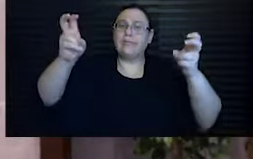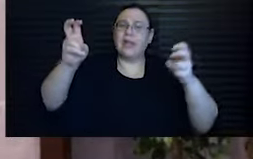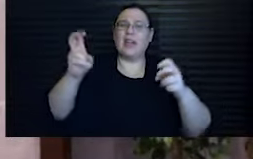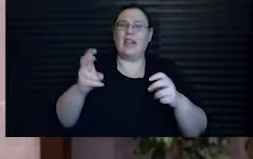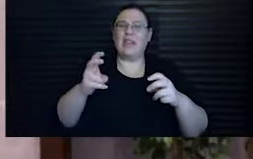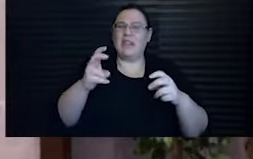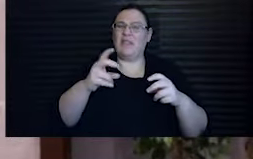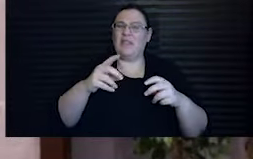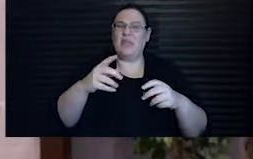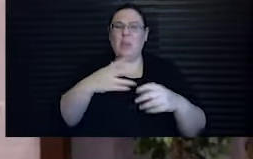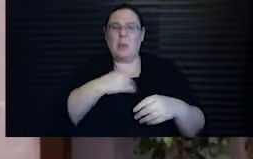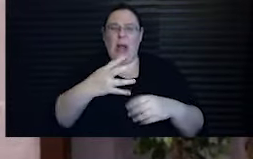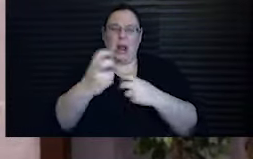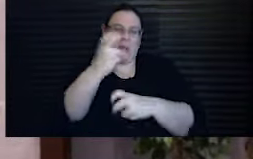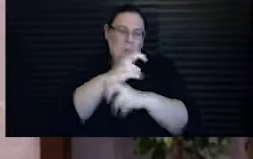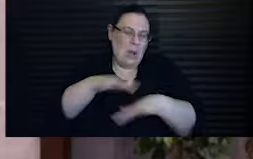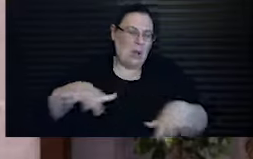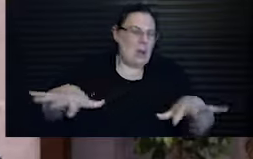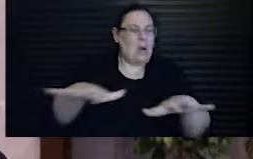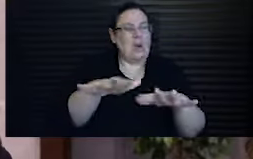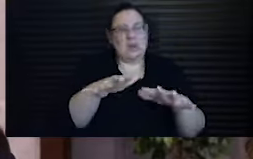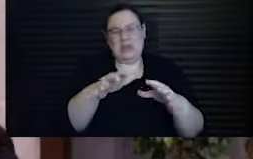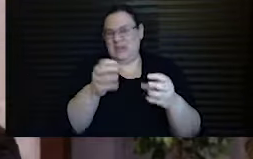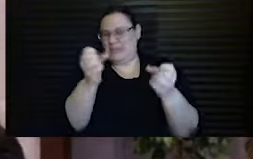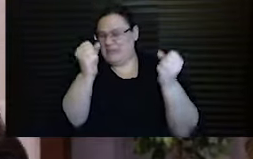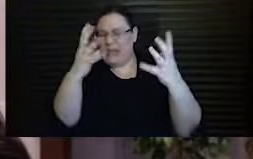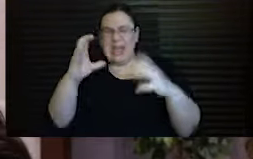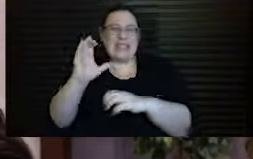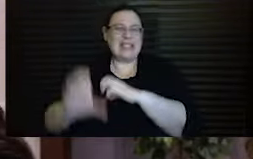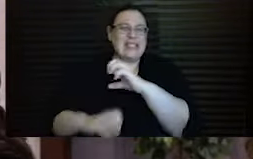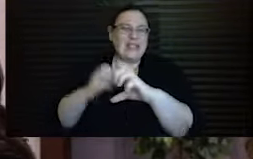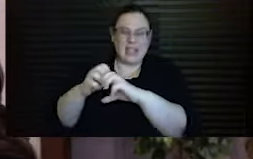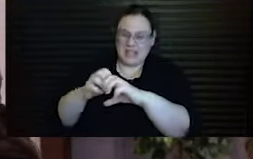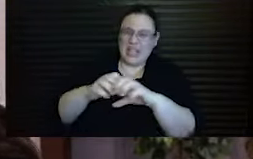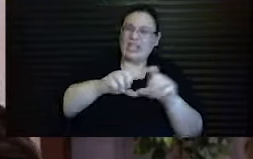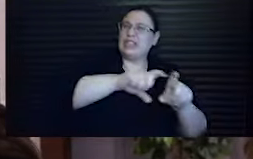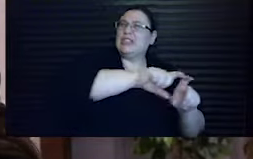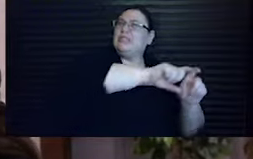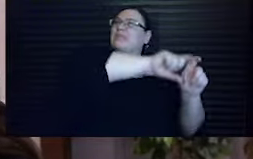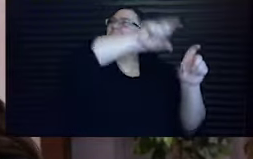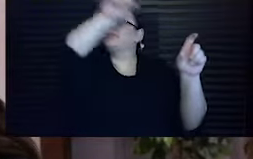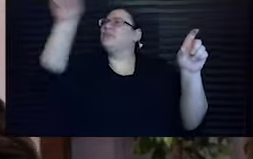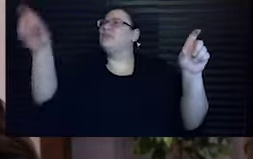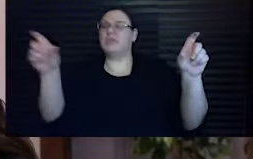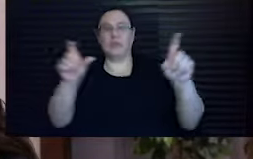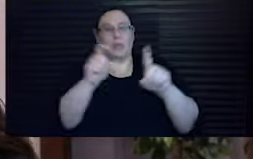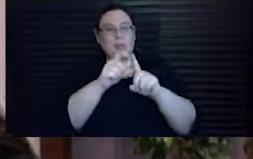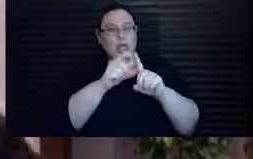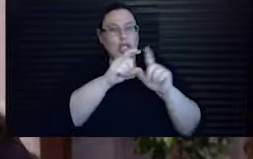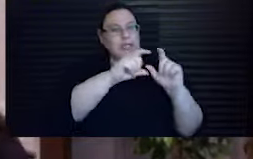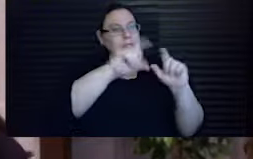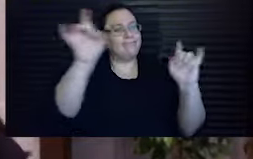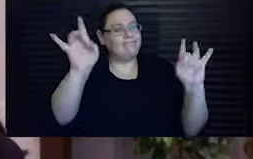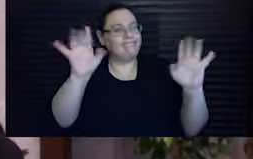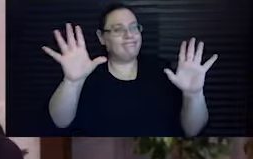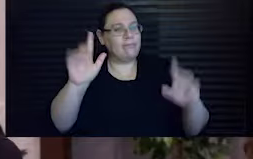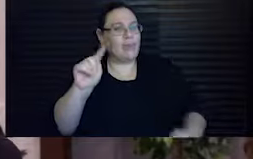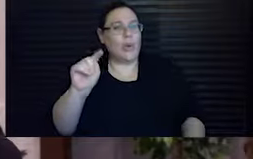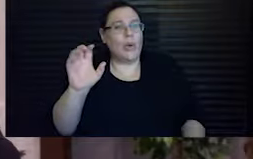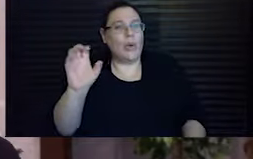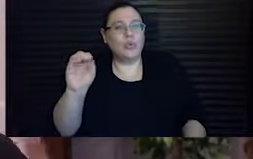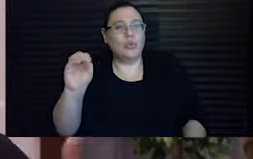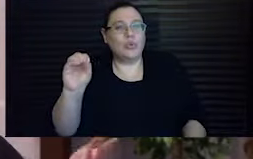bones and jumbled residue of numerous civilizations are written the pathetic words, too late.